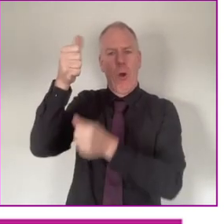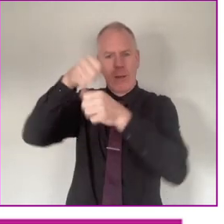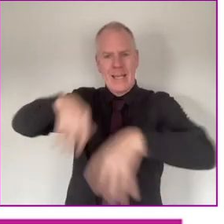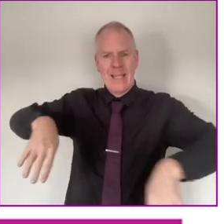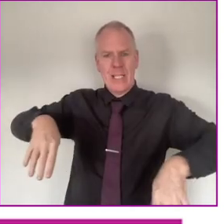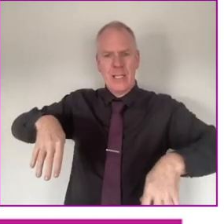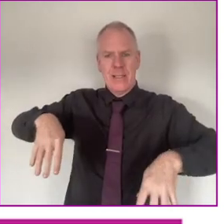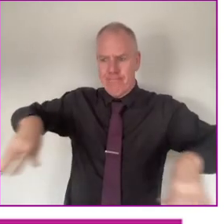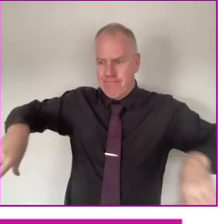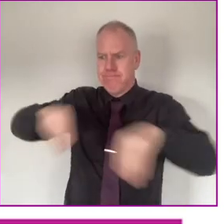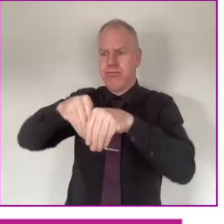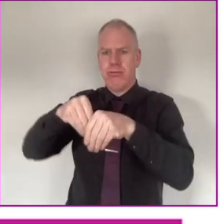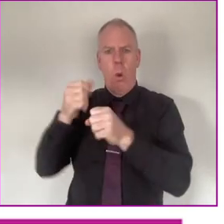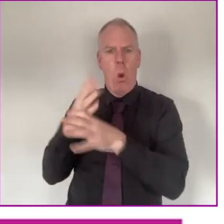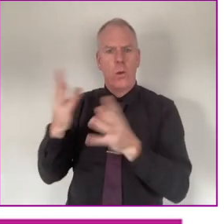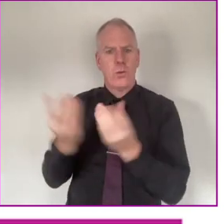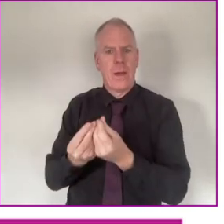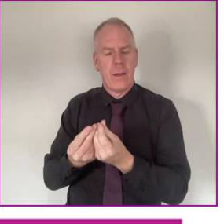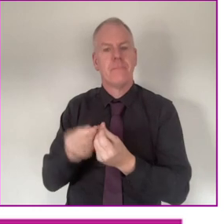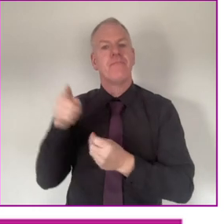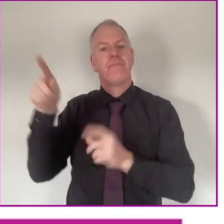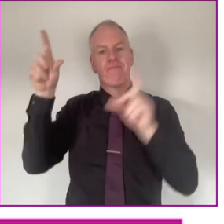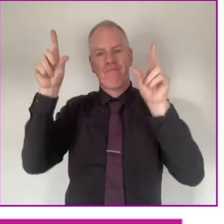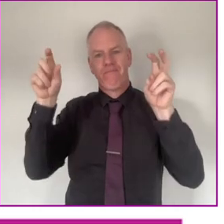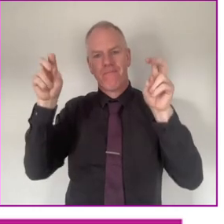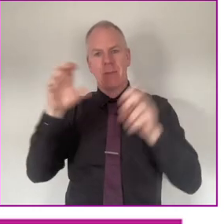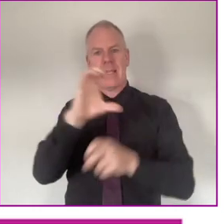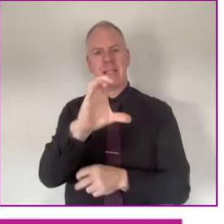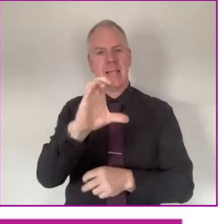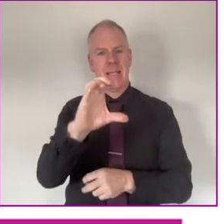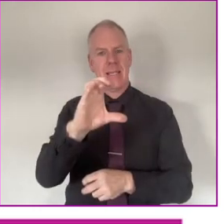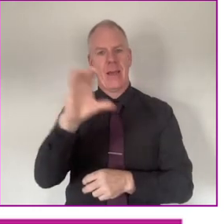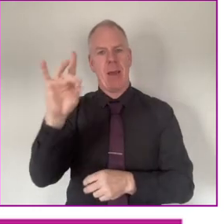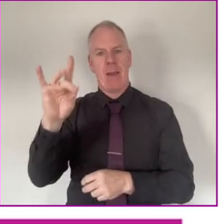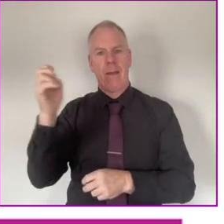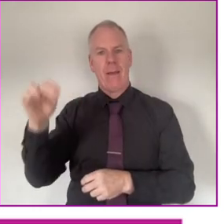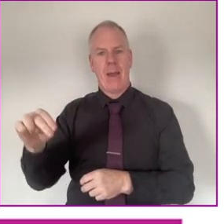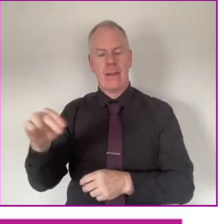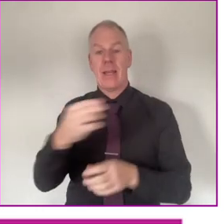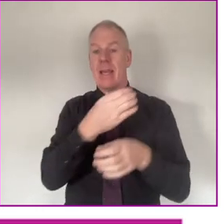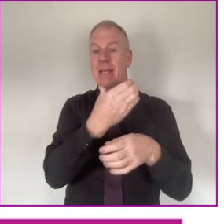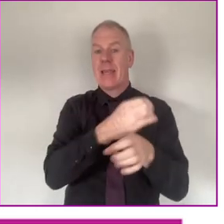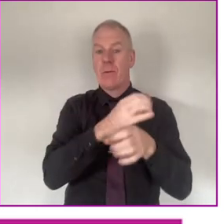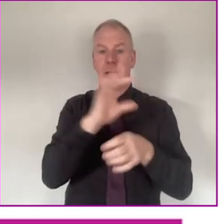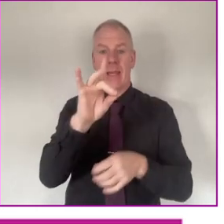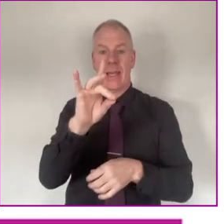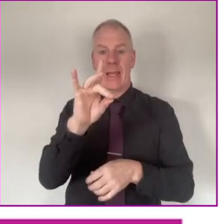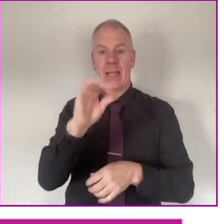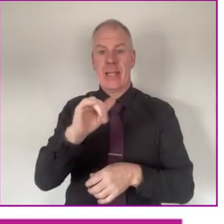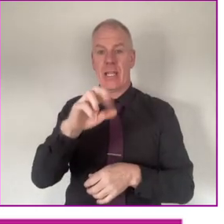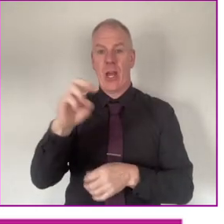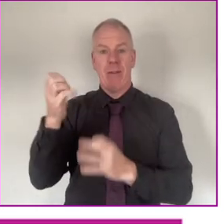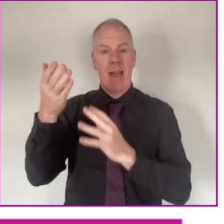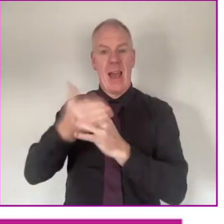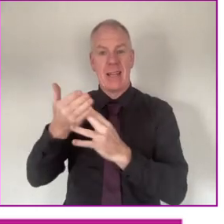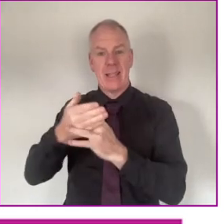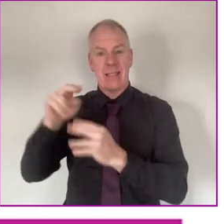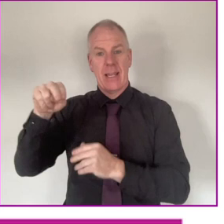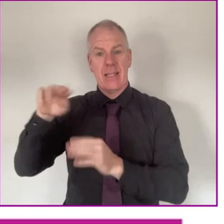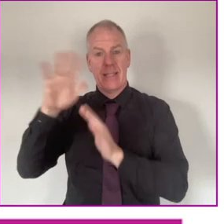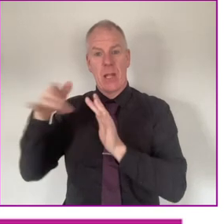organisation. This organisation we called CCAN, County Kildare Access Network.